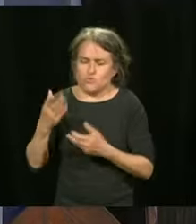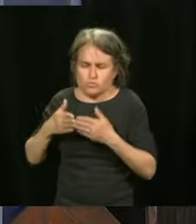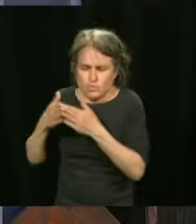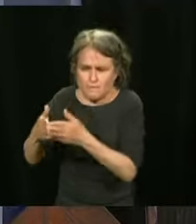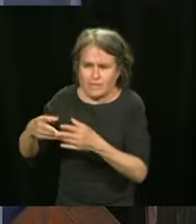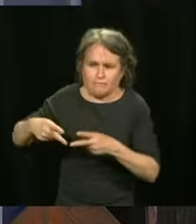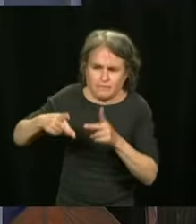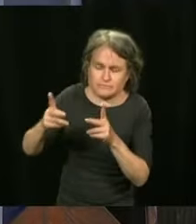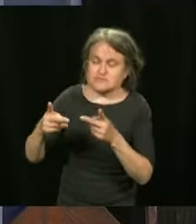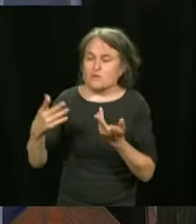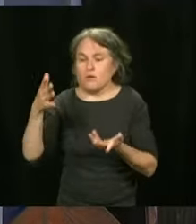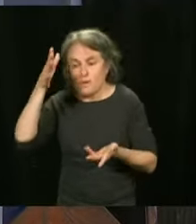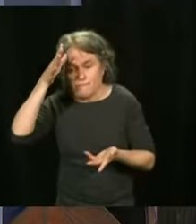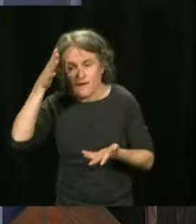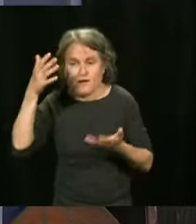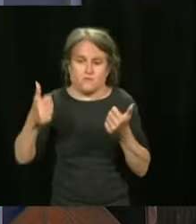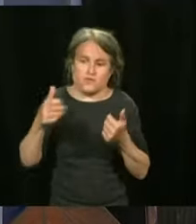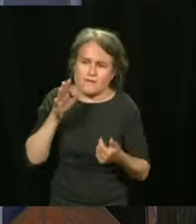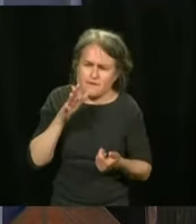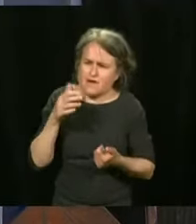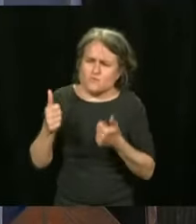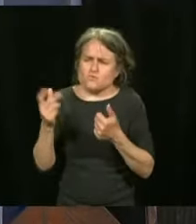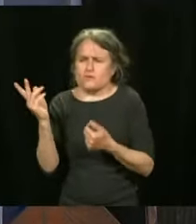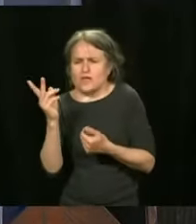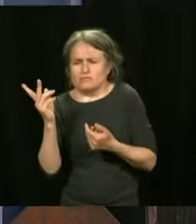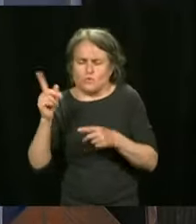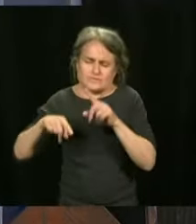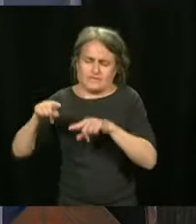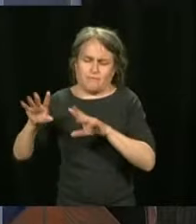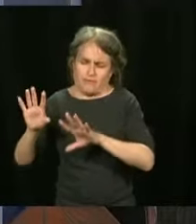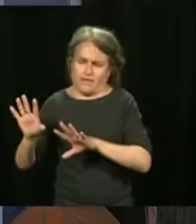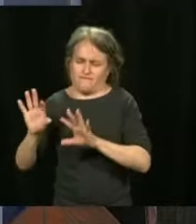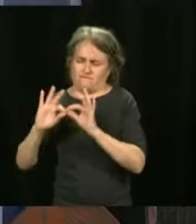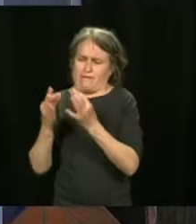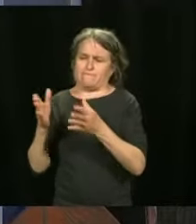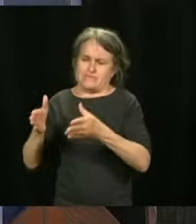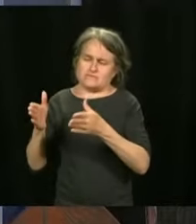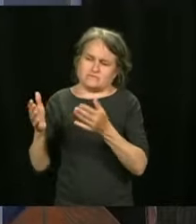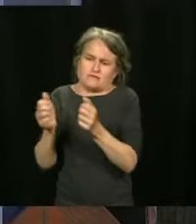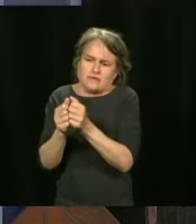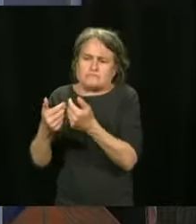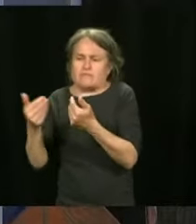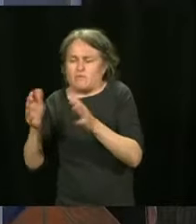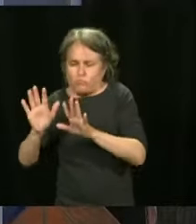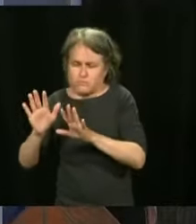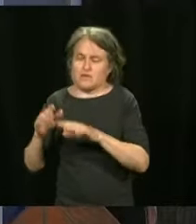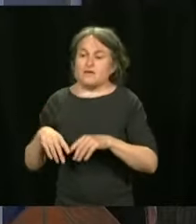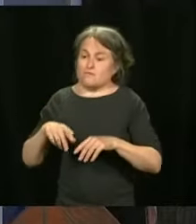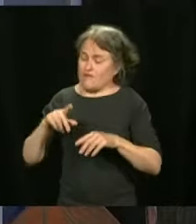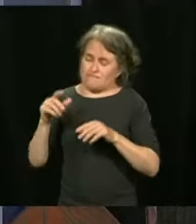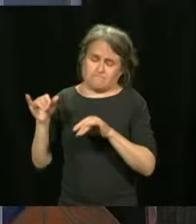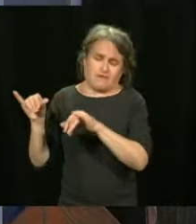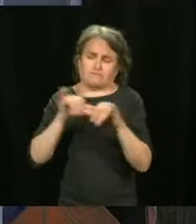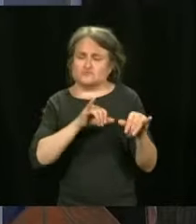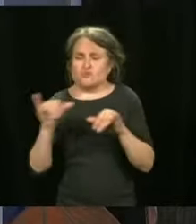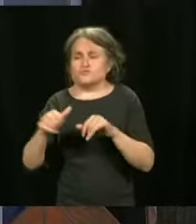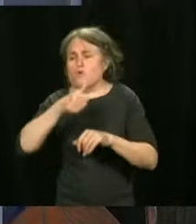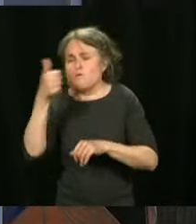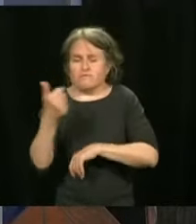the mother or the father or both, depending on the status of the family. So that will be done like for other vaccines.